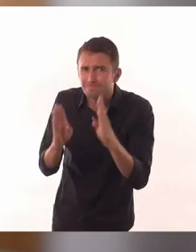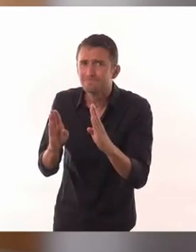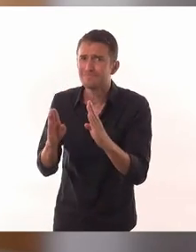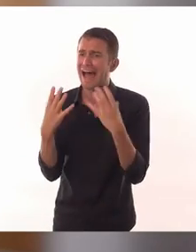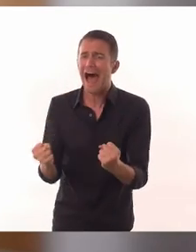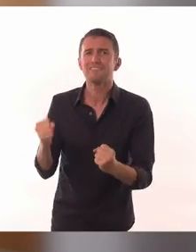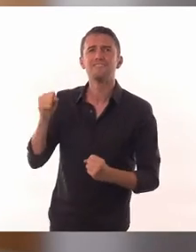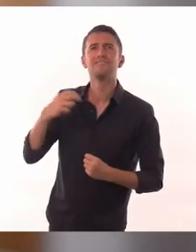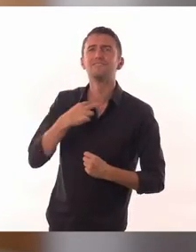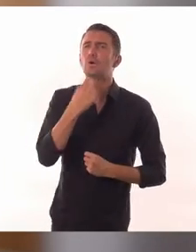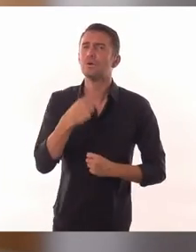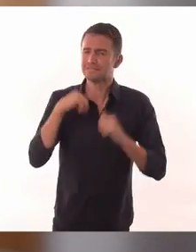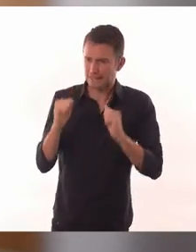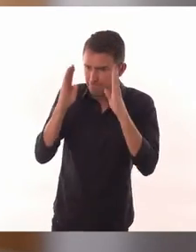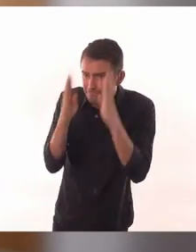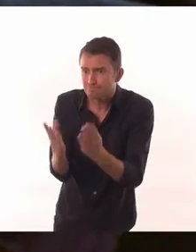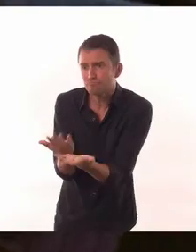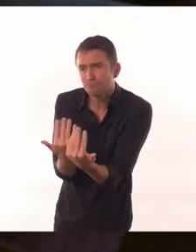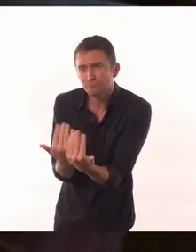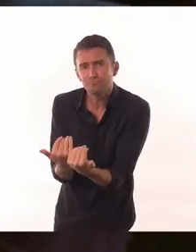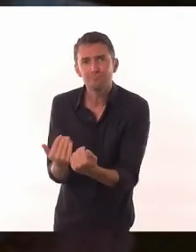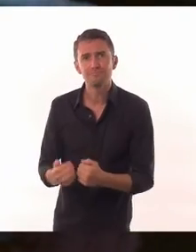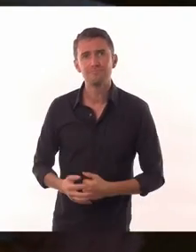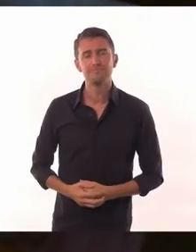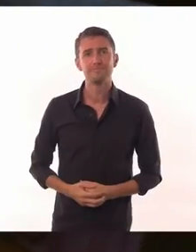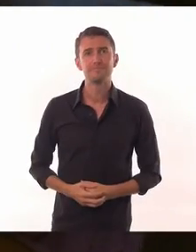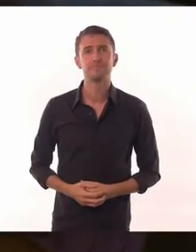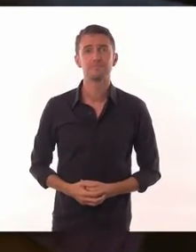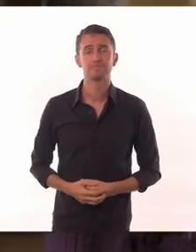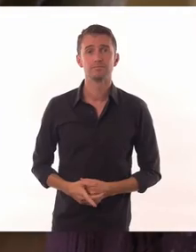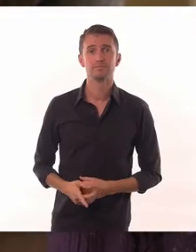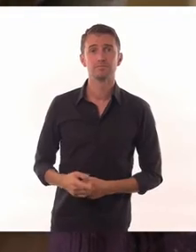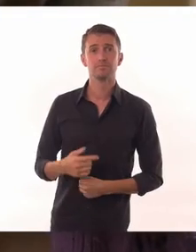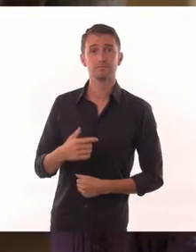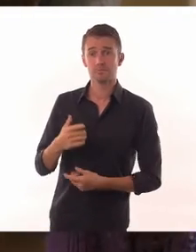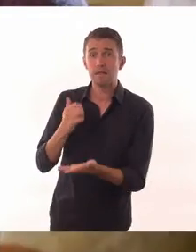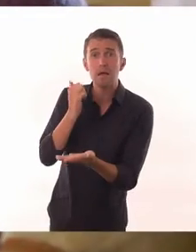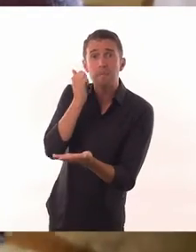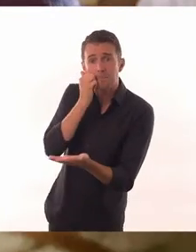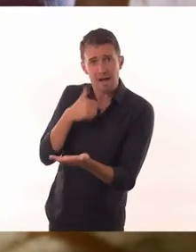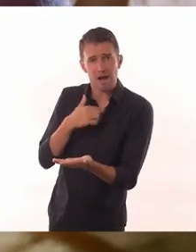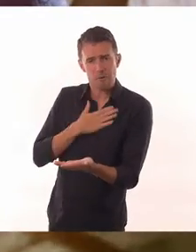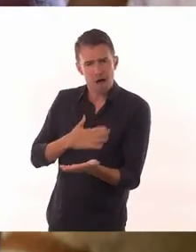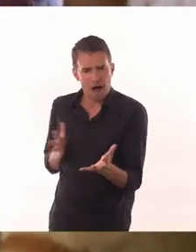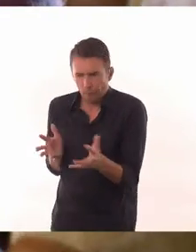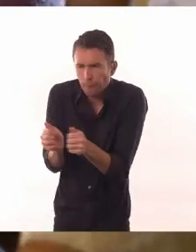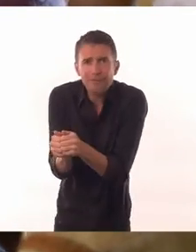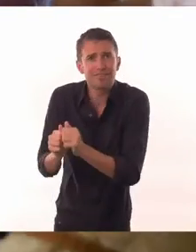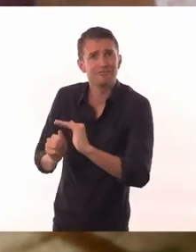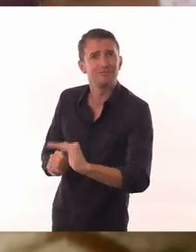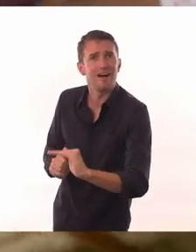seeing them, that I'm hearing what they're talking about. I want to be a more present mother. I want to be able to